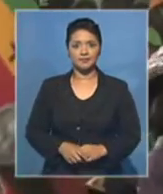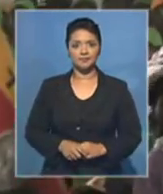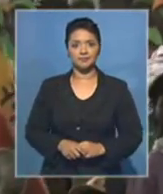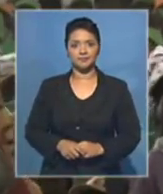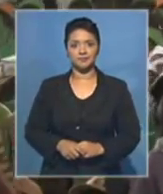Zimbabwe.